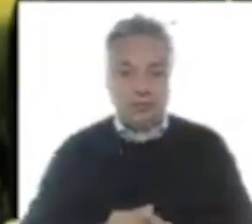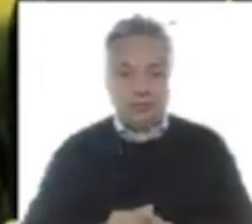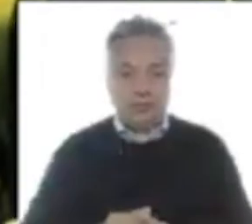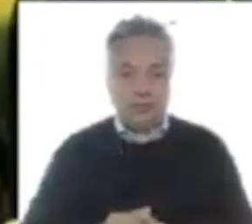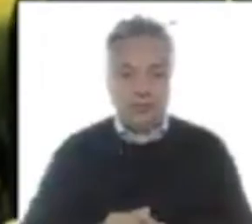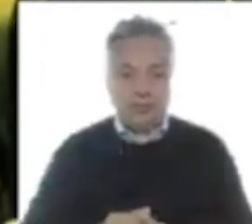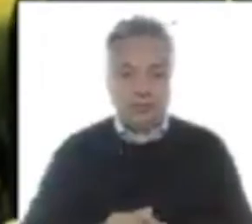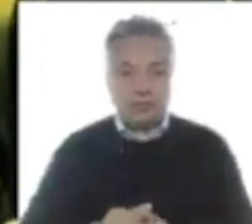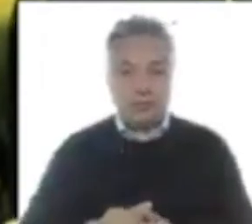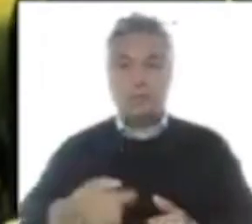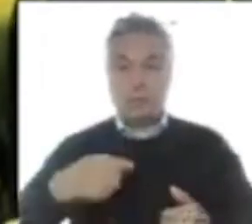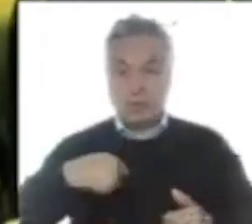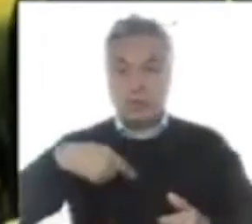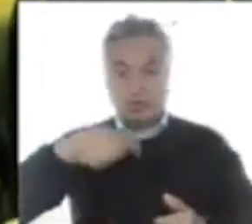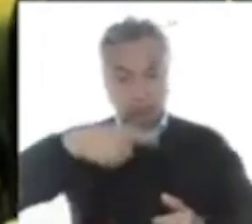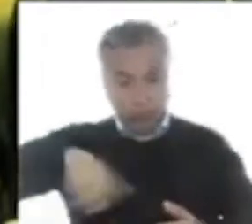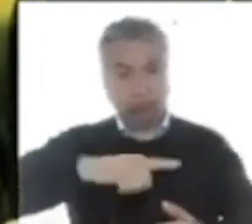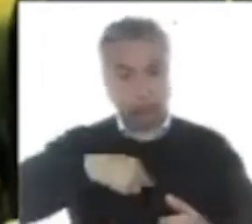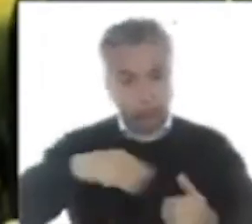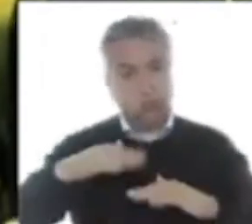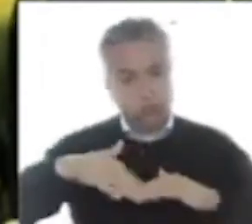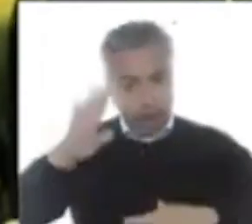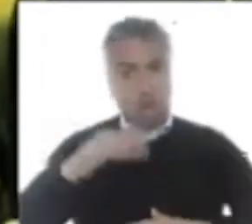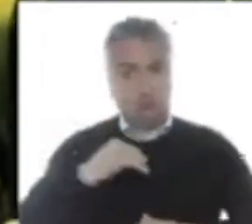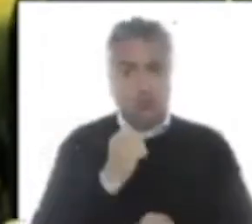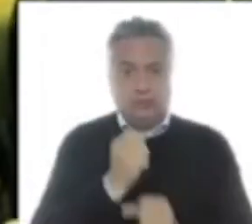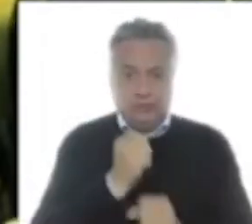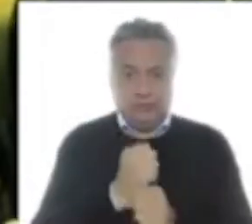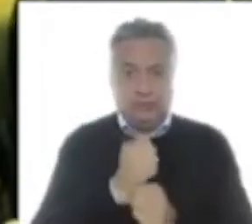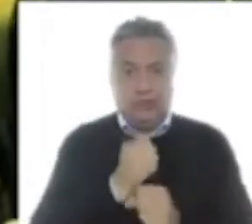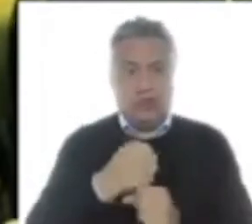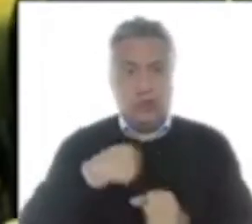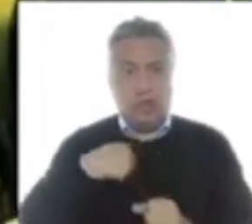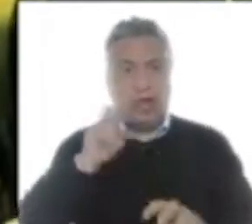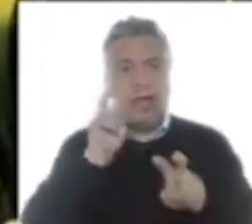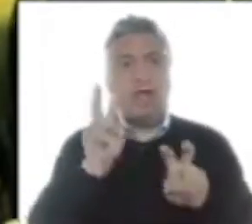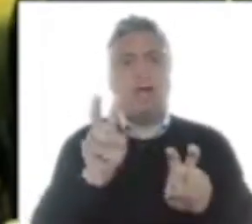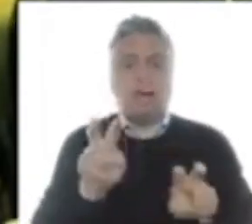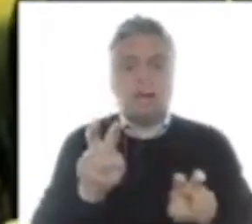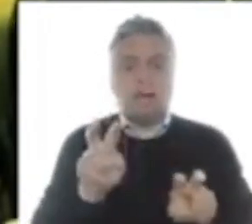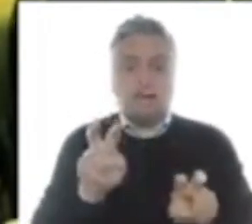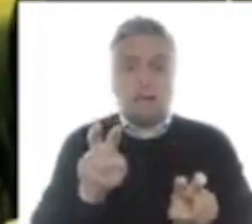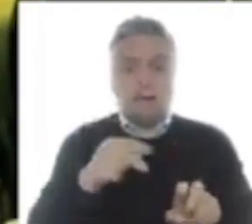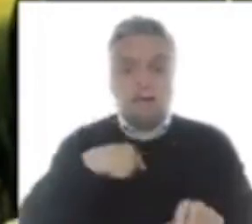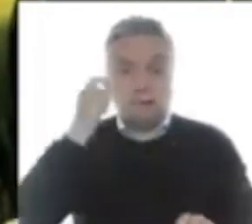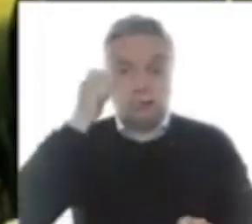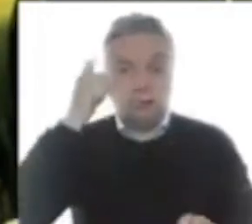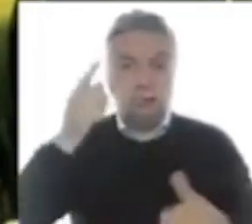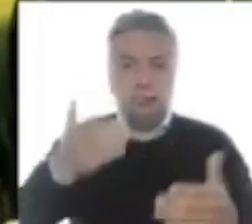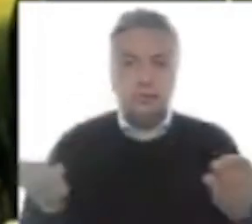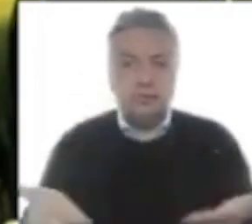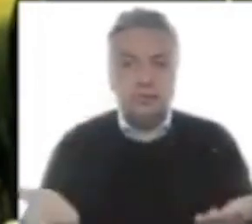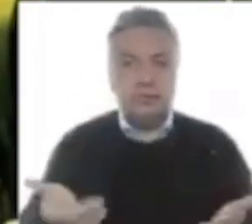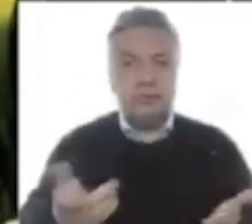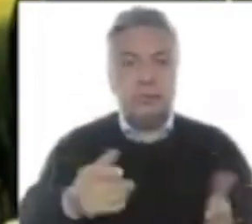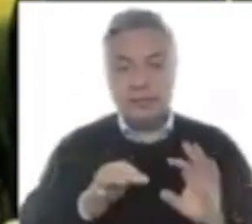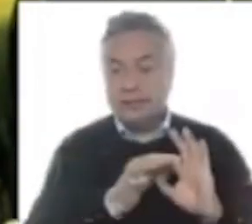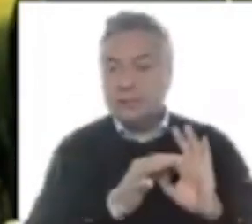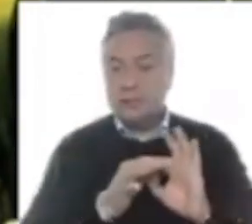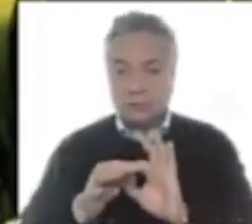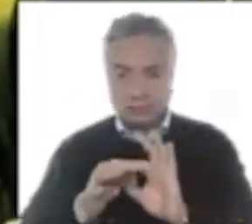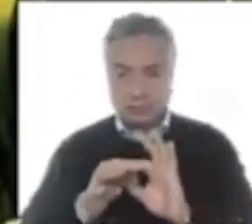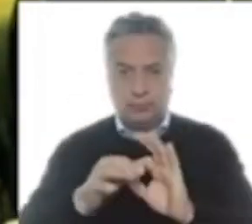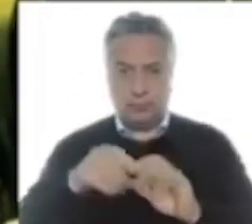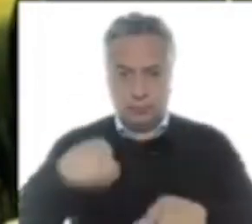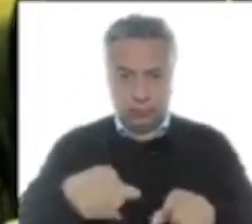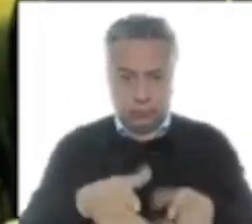work in relation to understanding what an aging population will mean for an nis as well as what it would mean for our capacity to